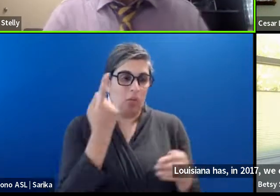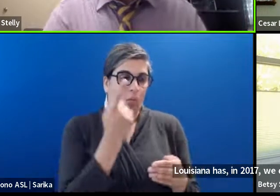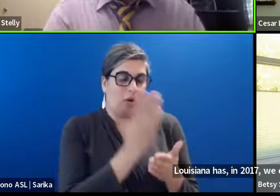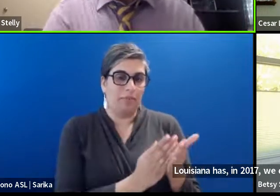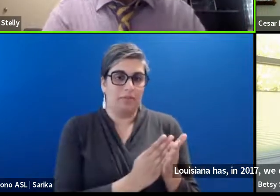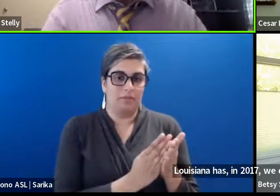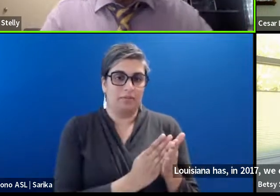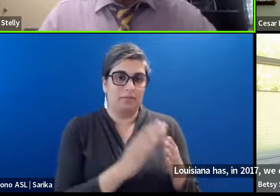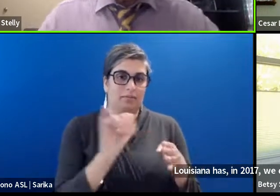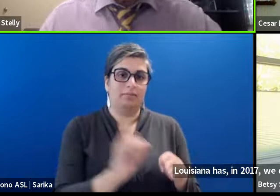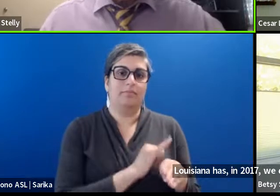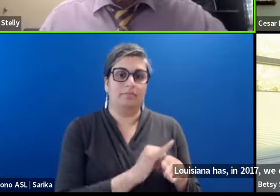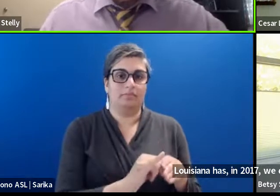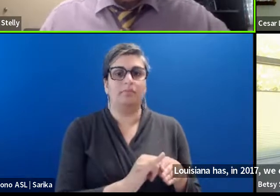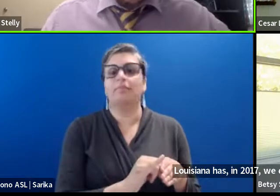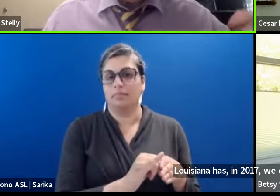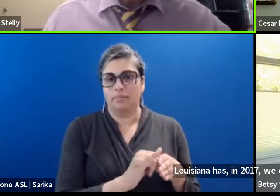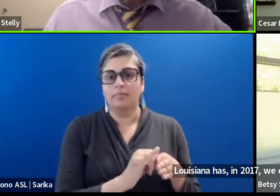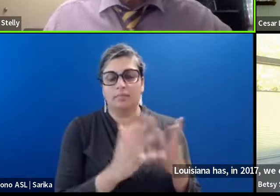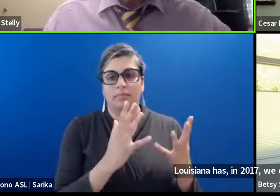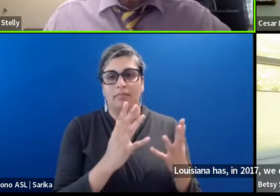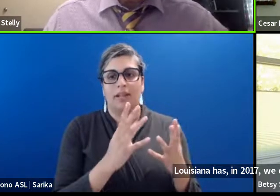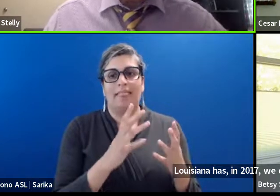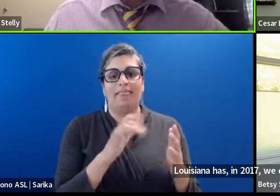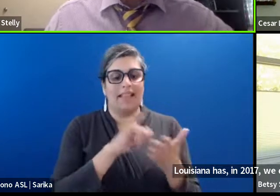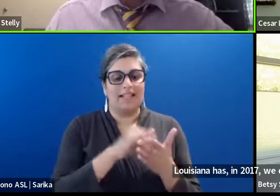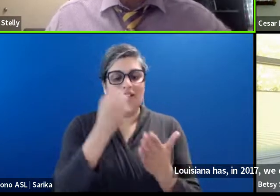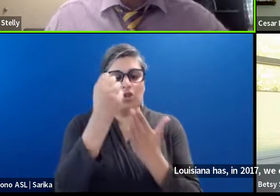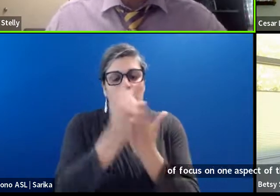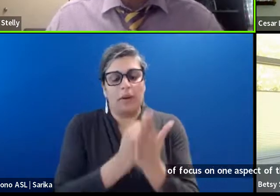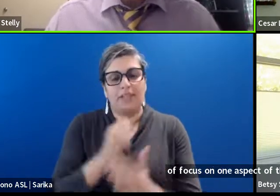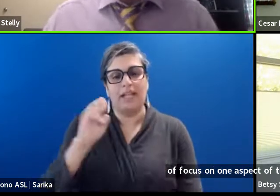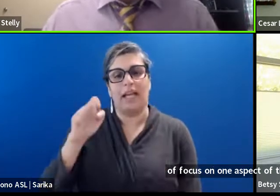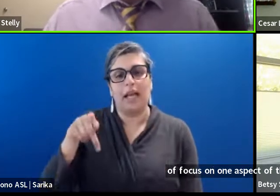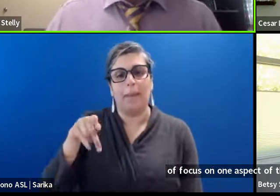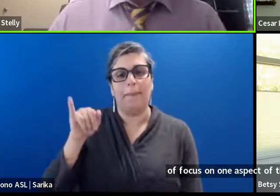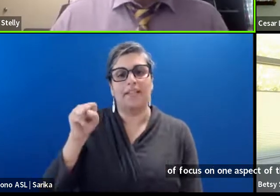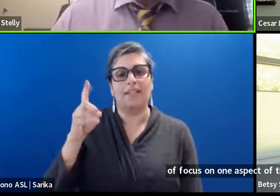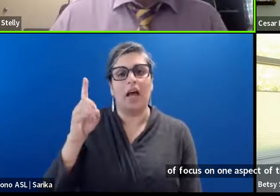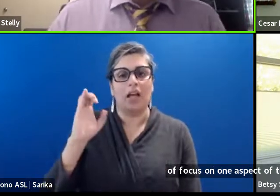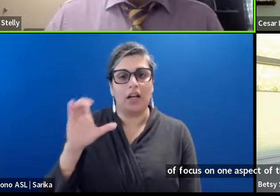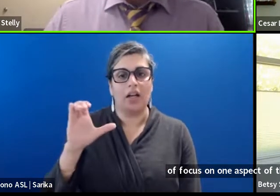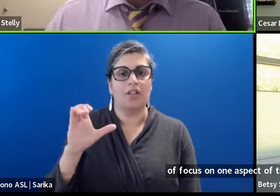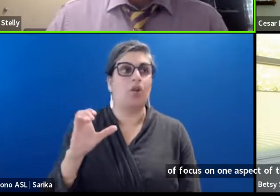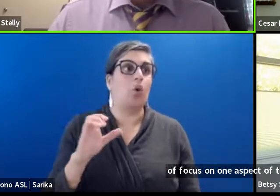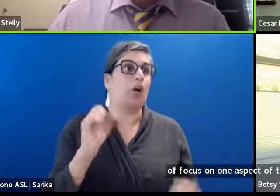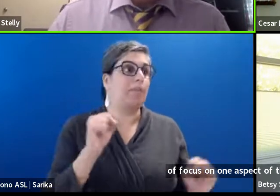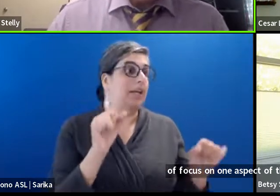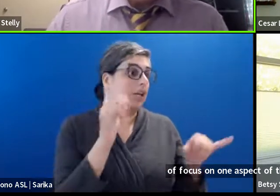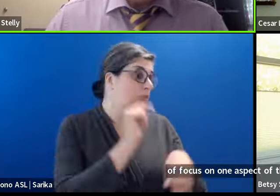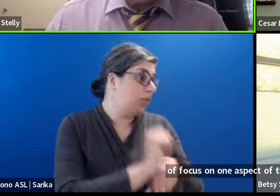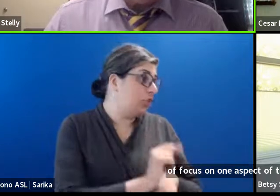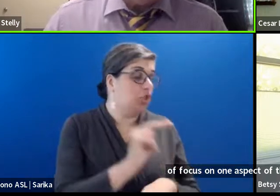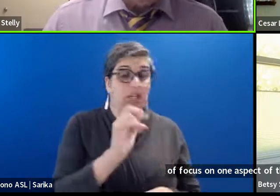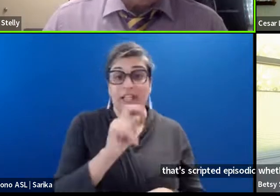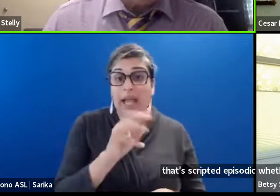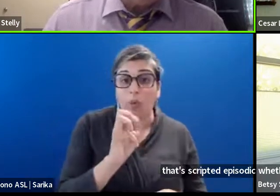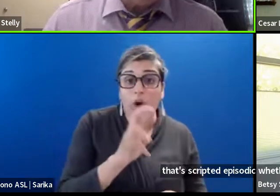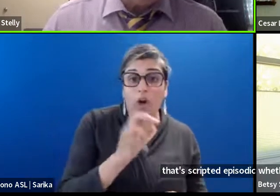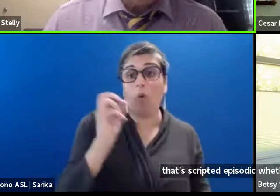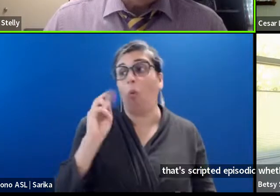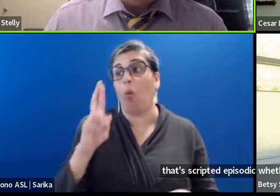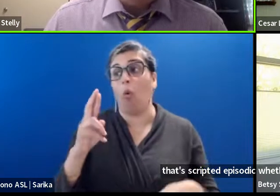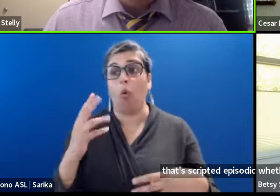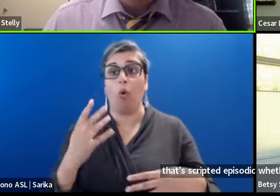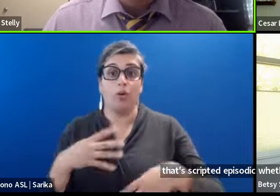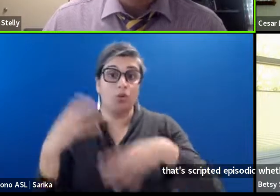scripted. Episodics. it's. Done by a streamer. Or a more traditional. Network. Um. We've decided. And as a